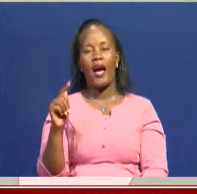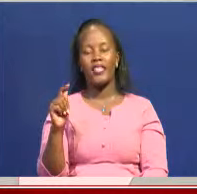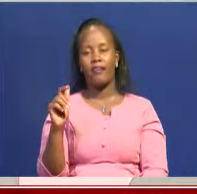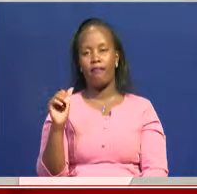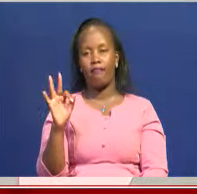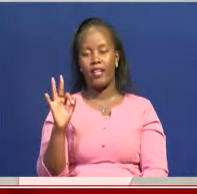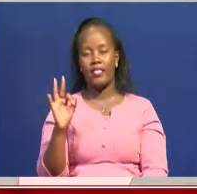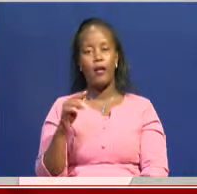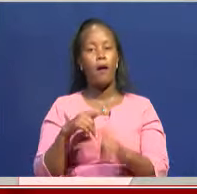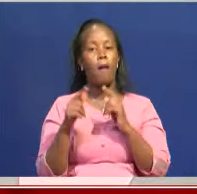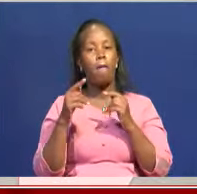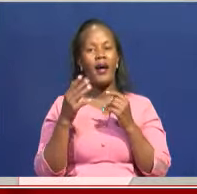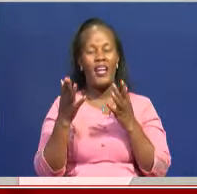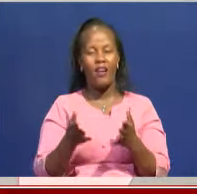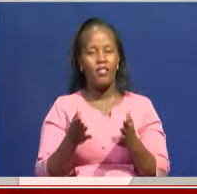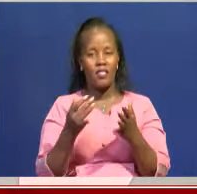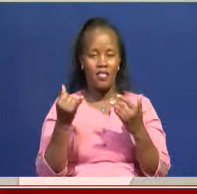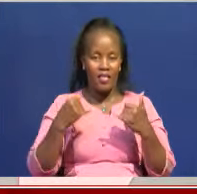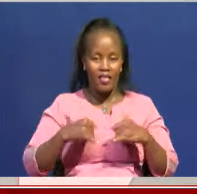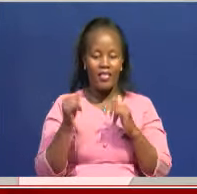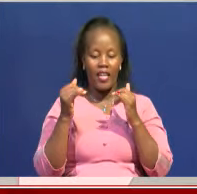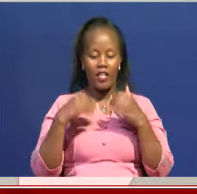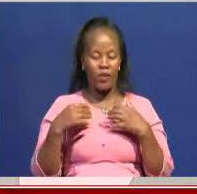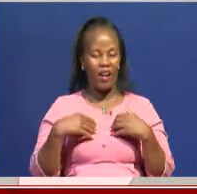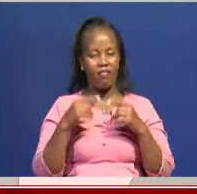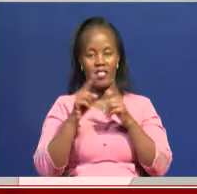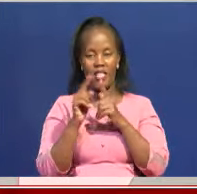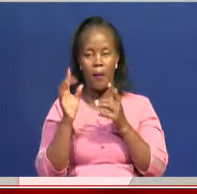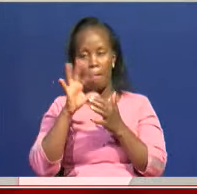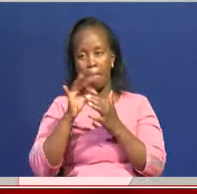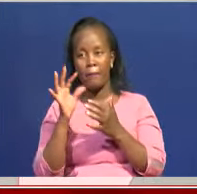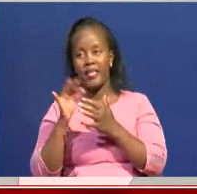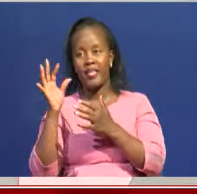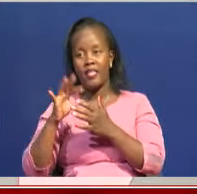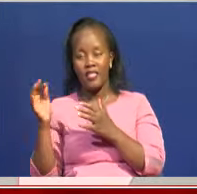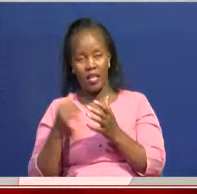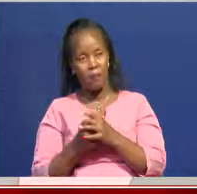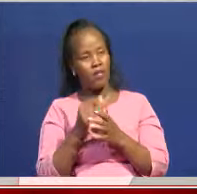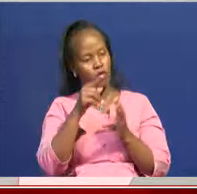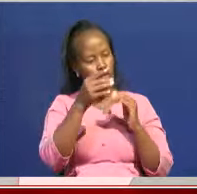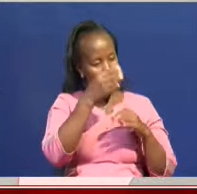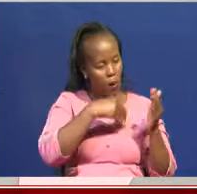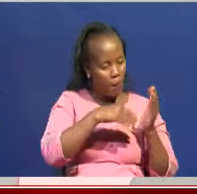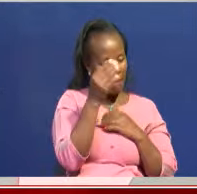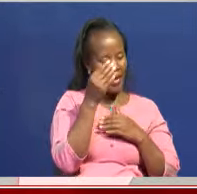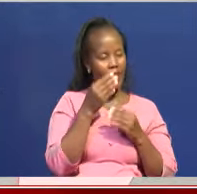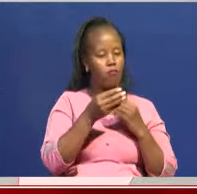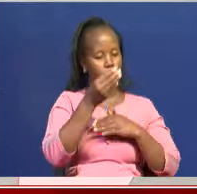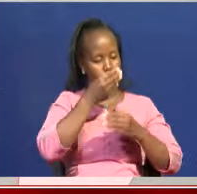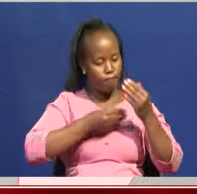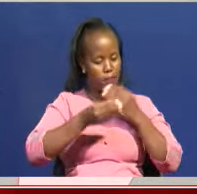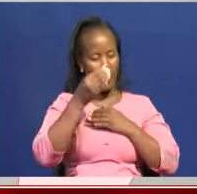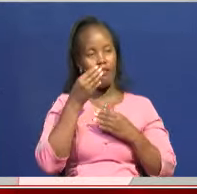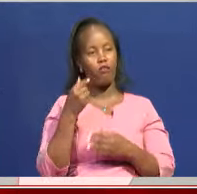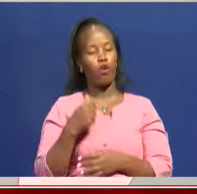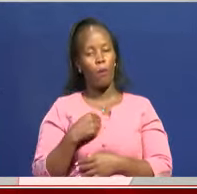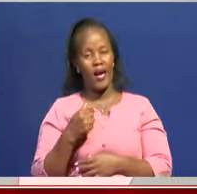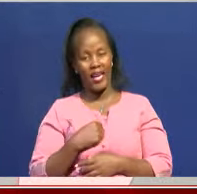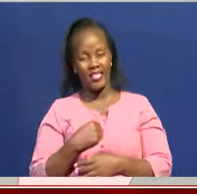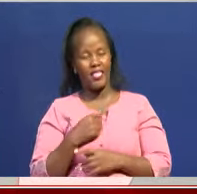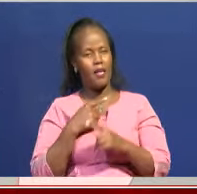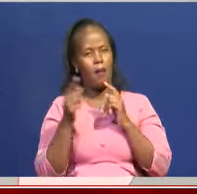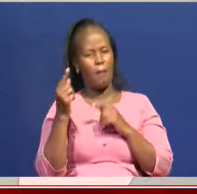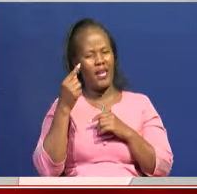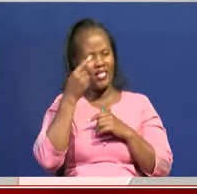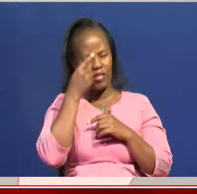casts, like samples of the same. So you purchase it from us. So when you have it like Uru Gardens, we have one, but it's not the